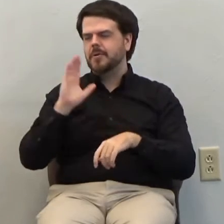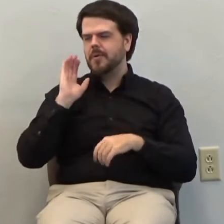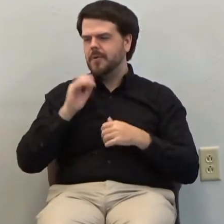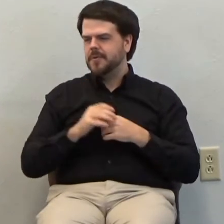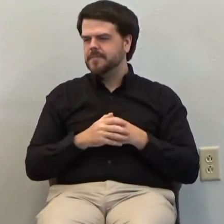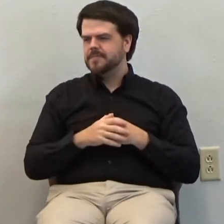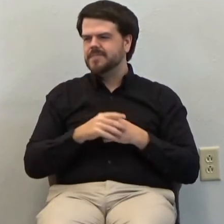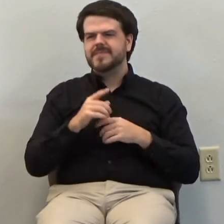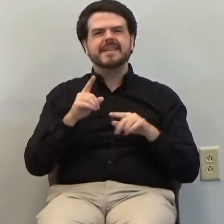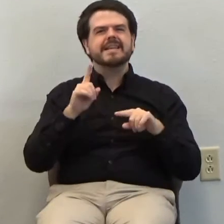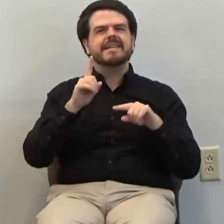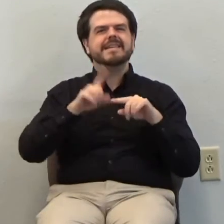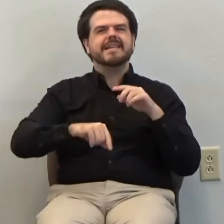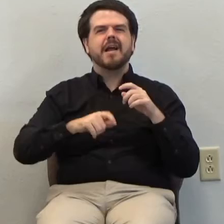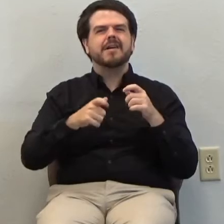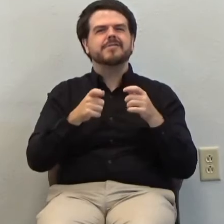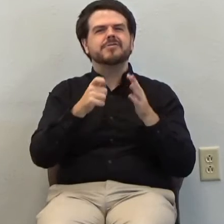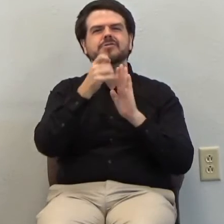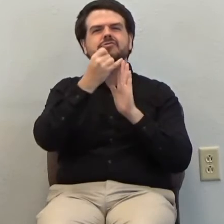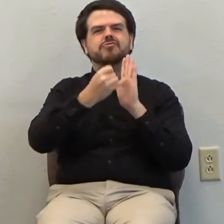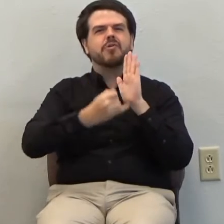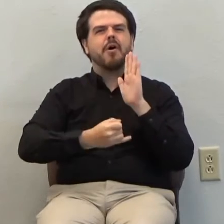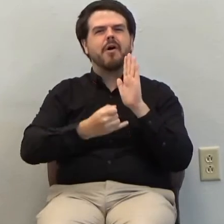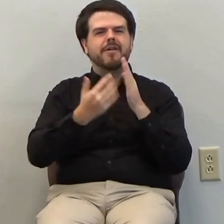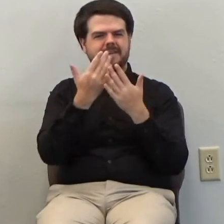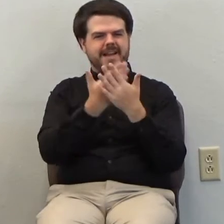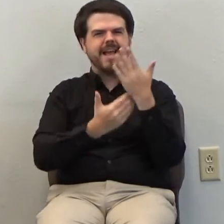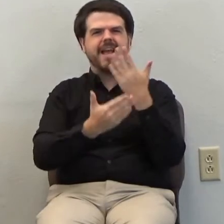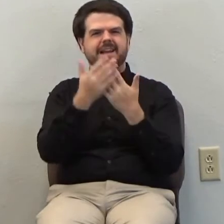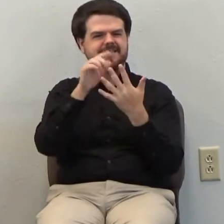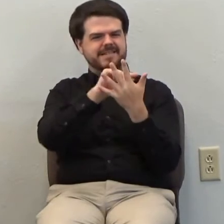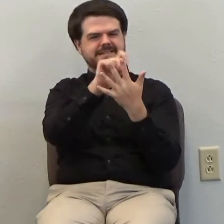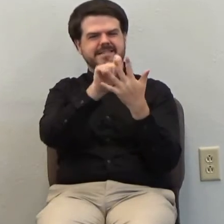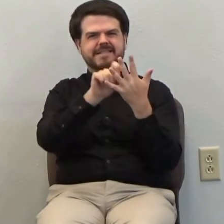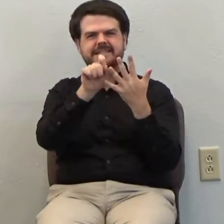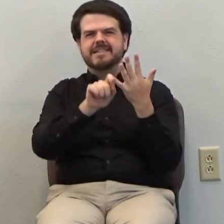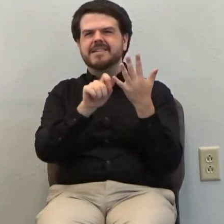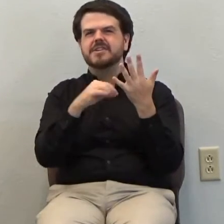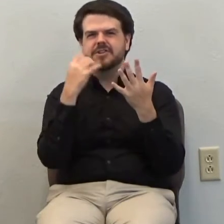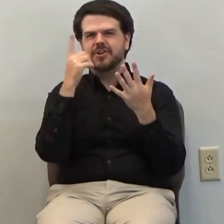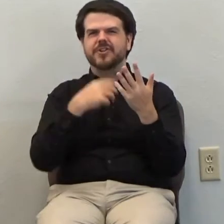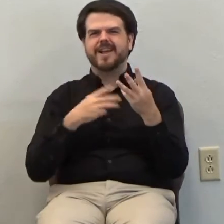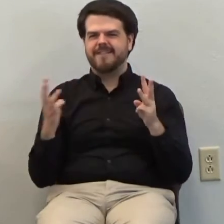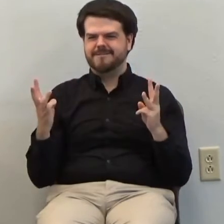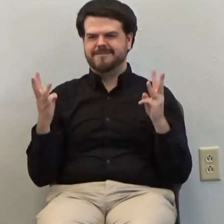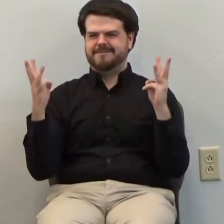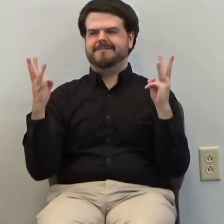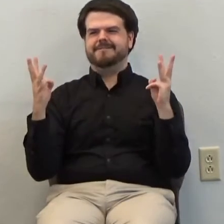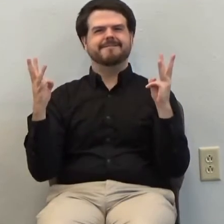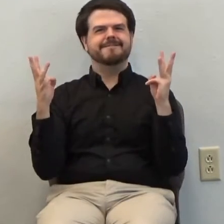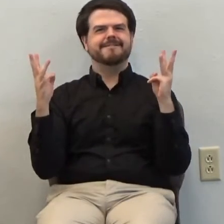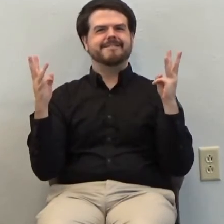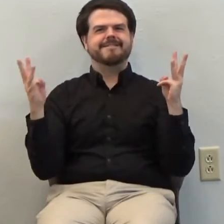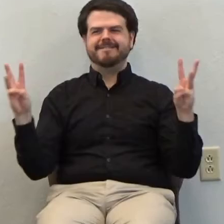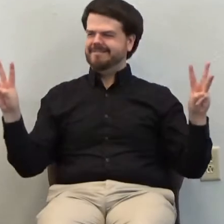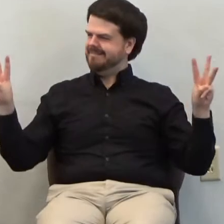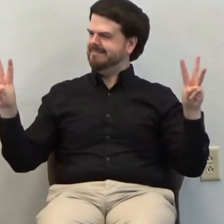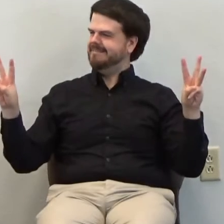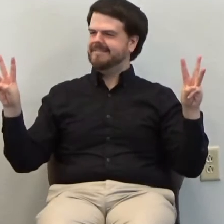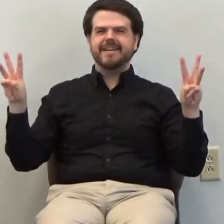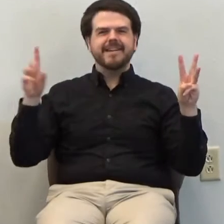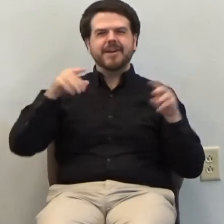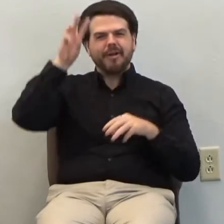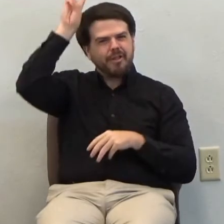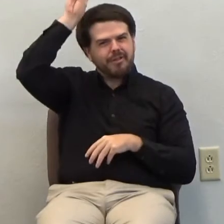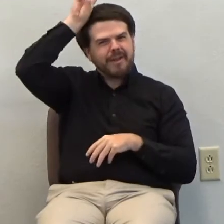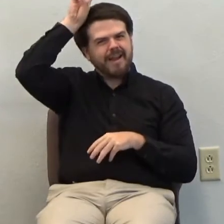couldn't do hands. I guess hands are really difficult to draw. So it looked like I had pitchforks stuck in my arm and I was like this with three hairs